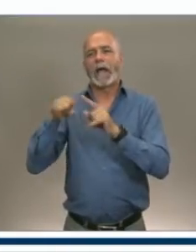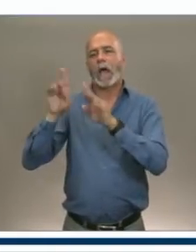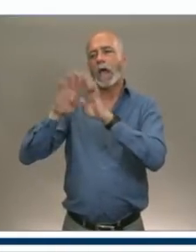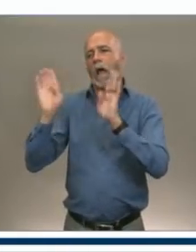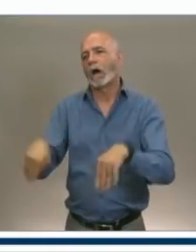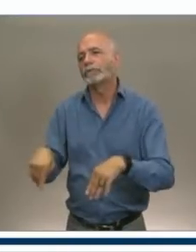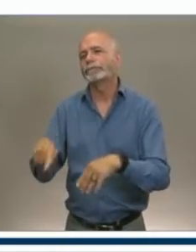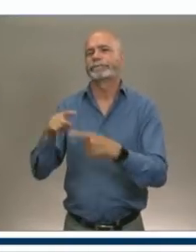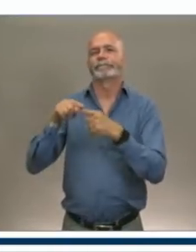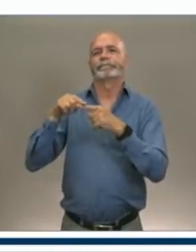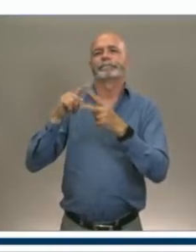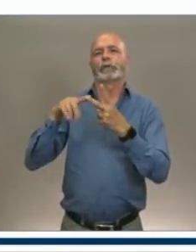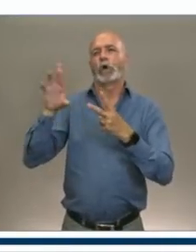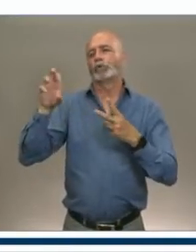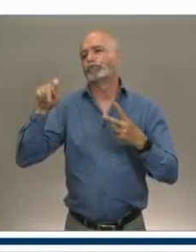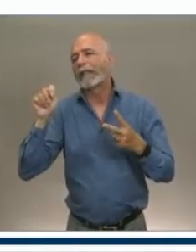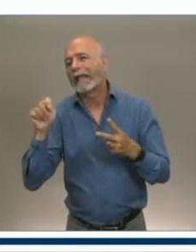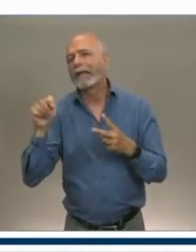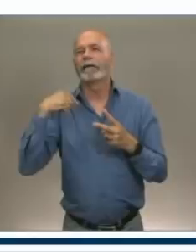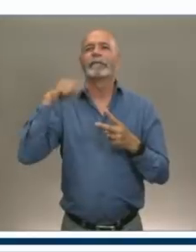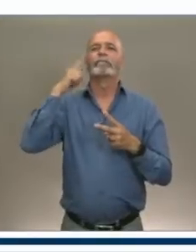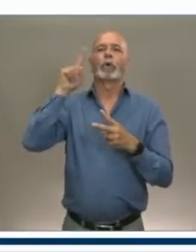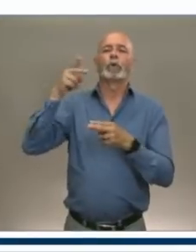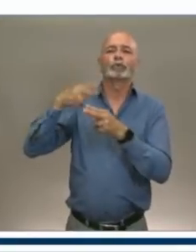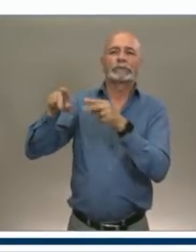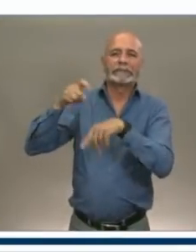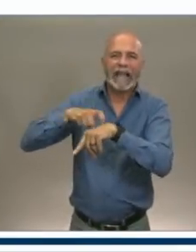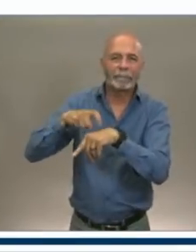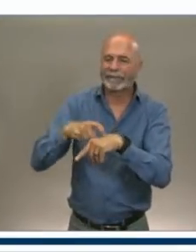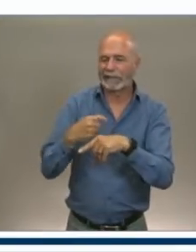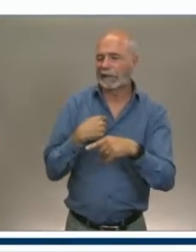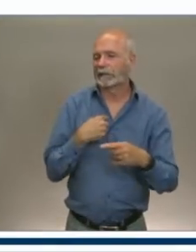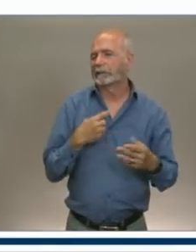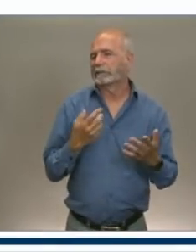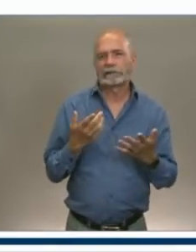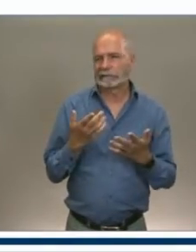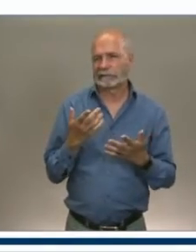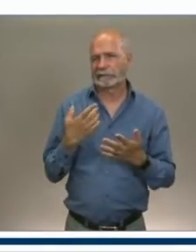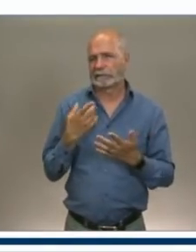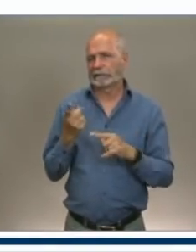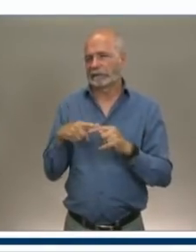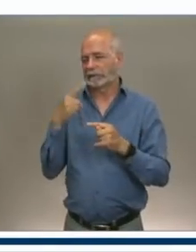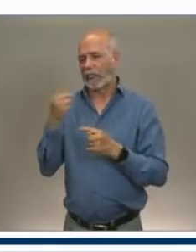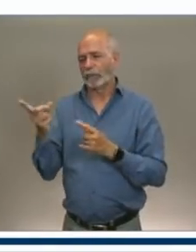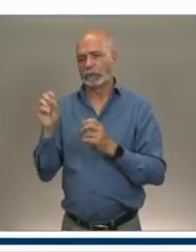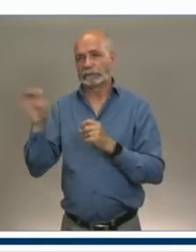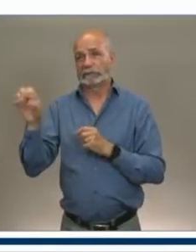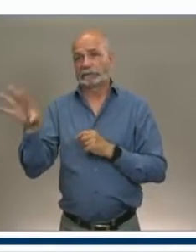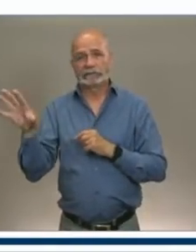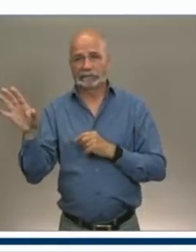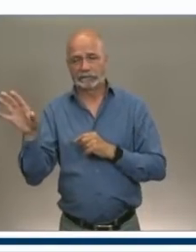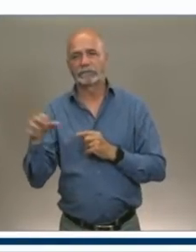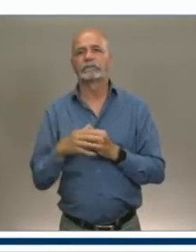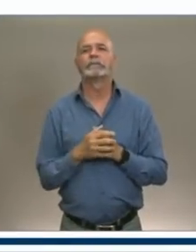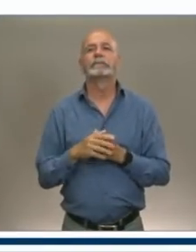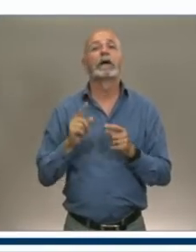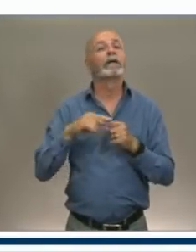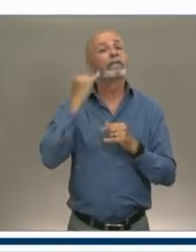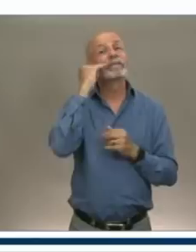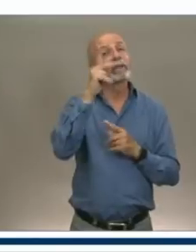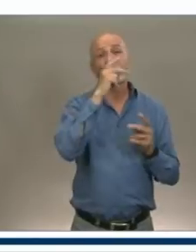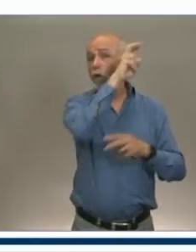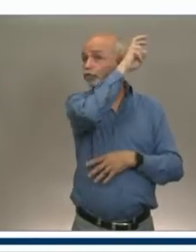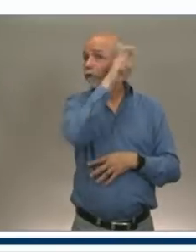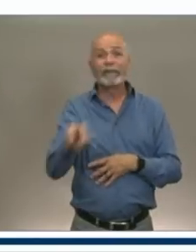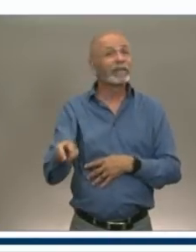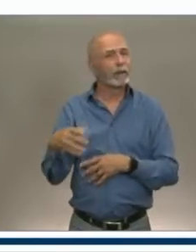What we have seen, though, over the last year is with, with less tourists coming to the province, we've seen a lot of Airbnb